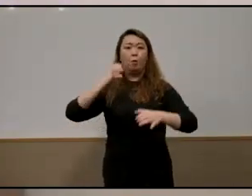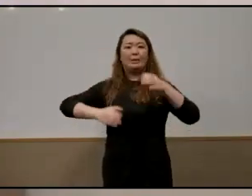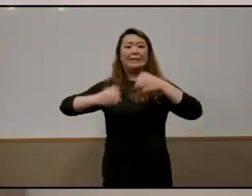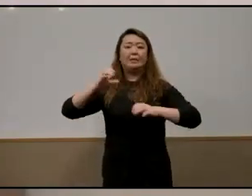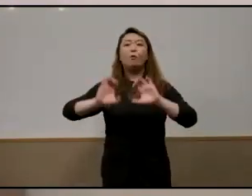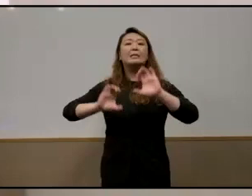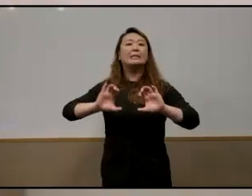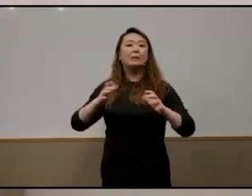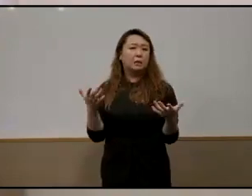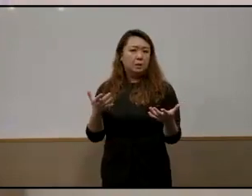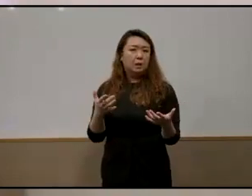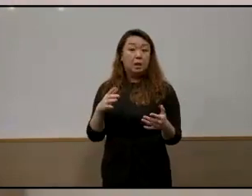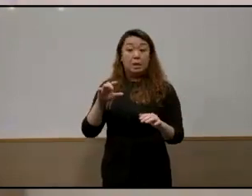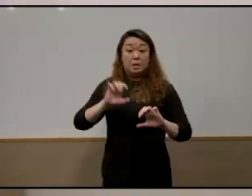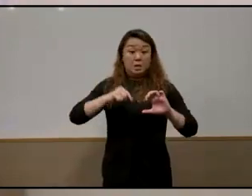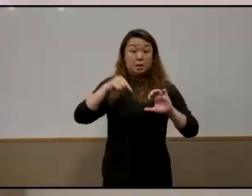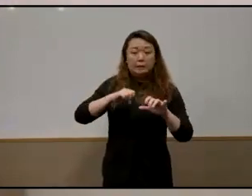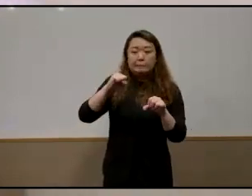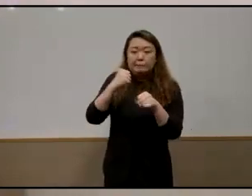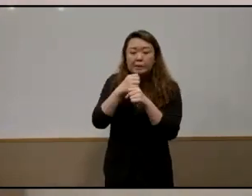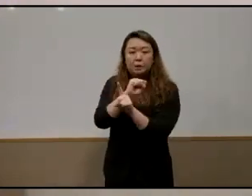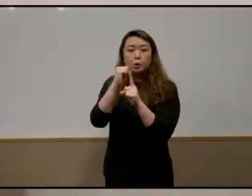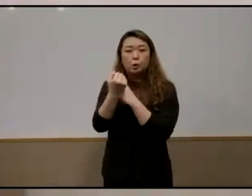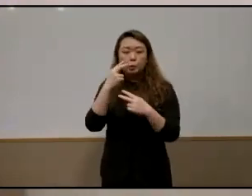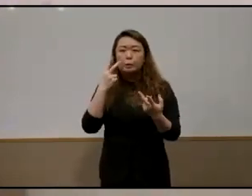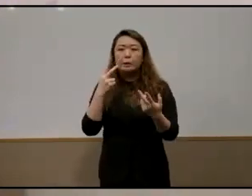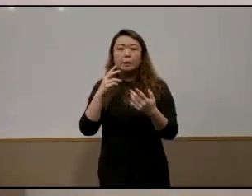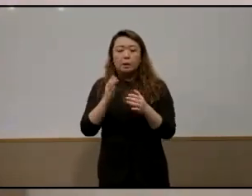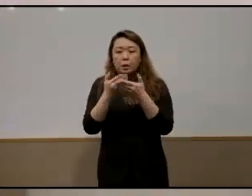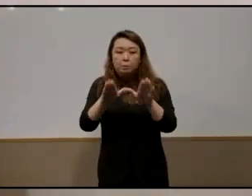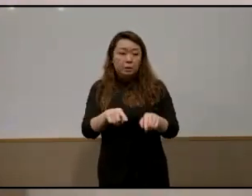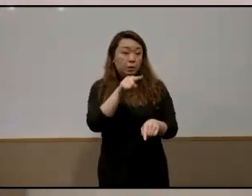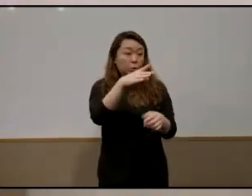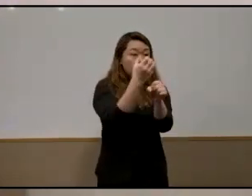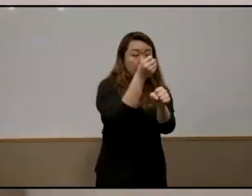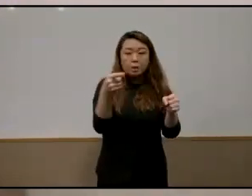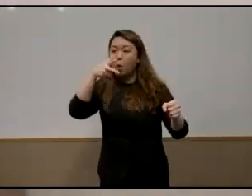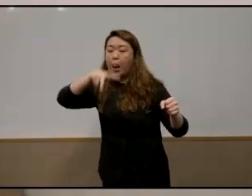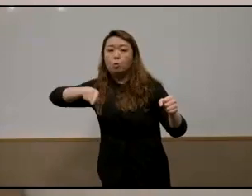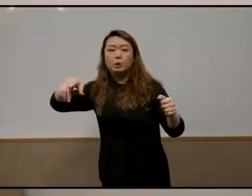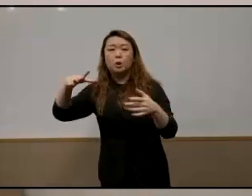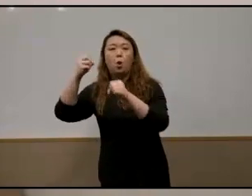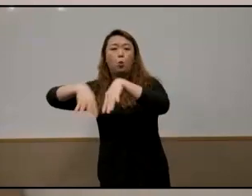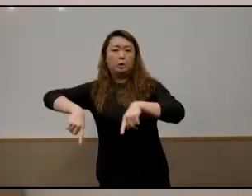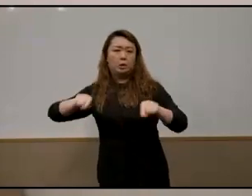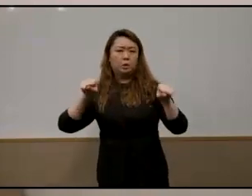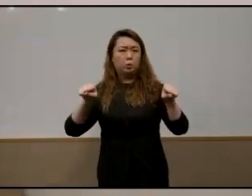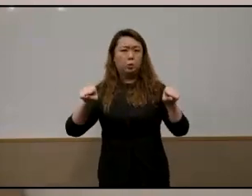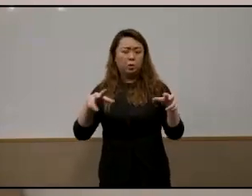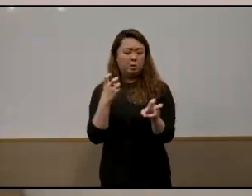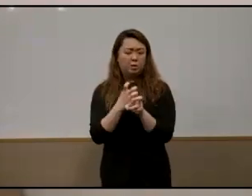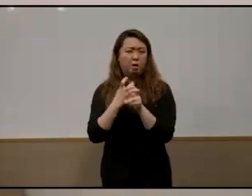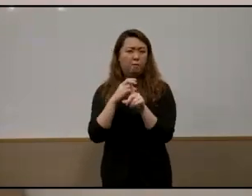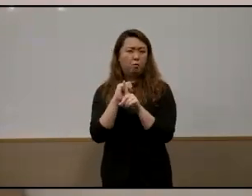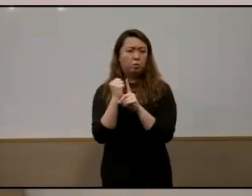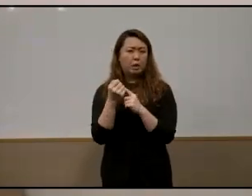that it casts society into winners and losers and it's very hard for any society to